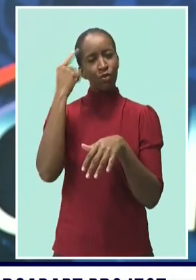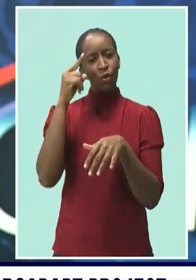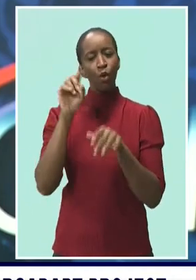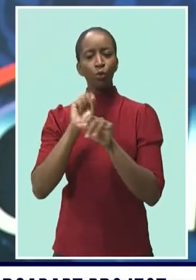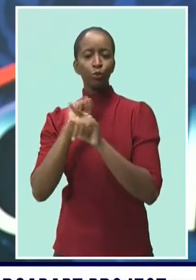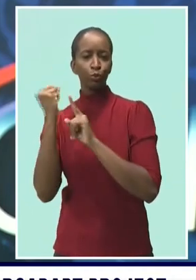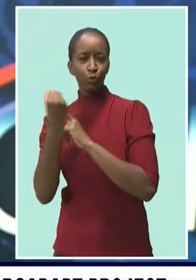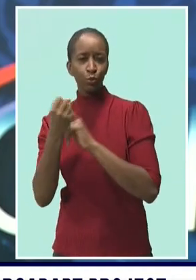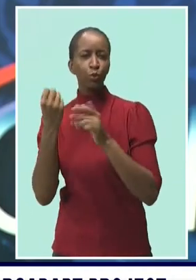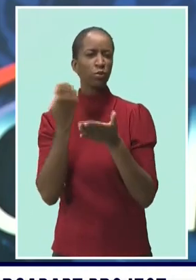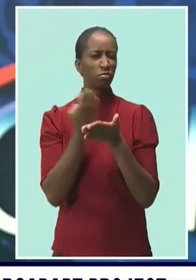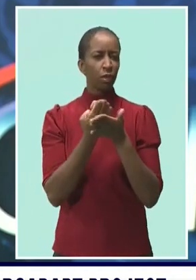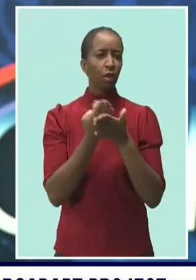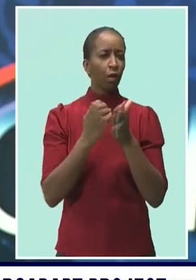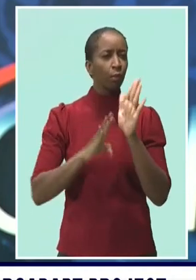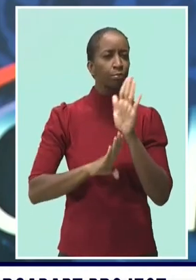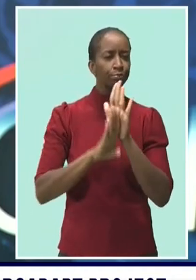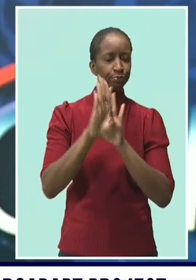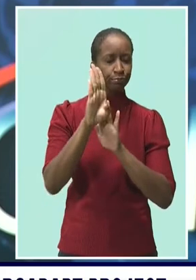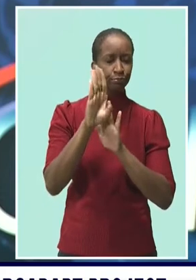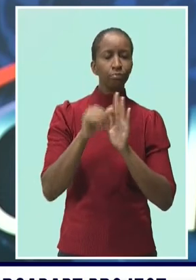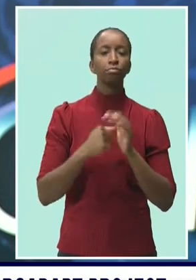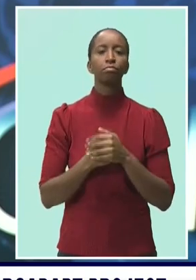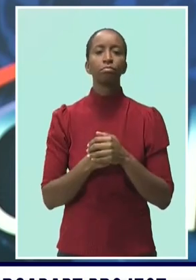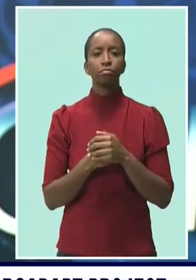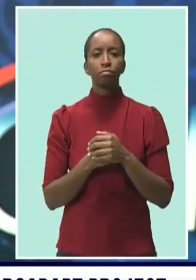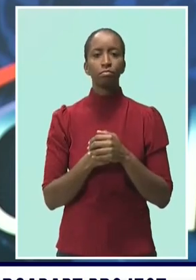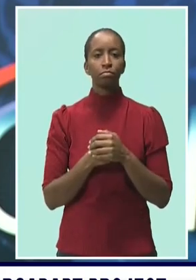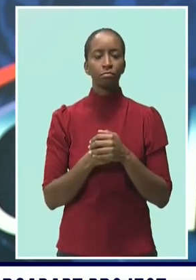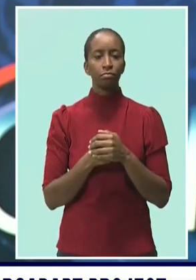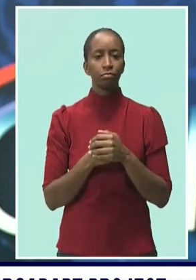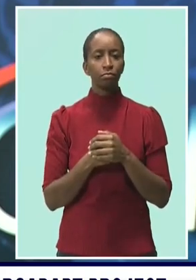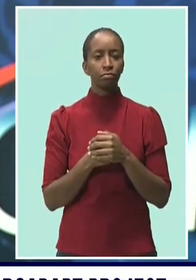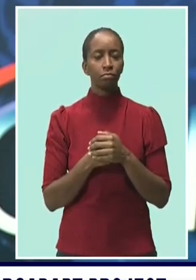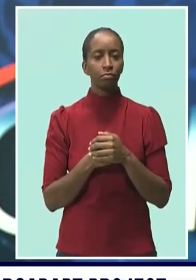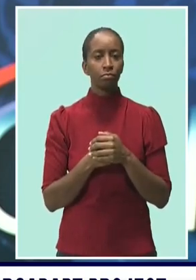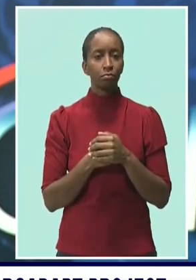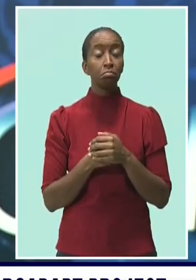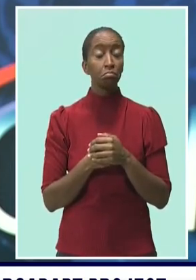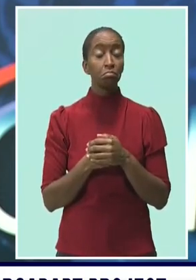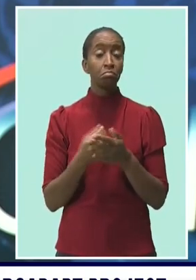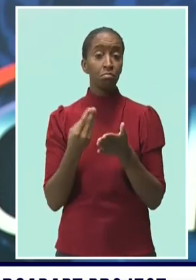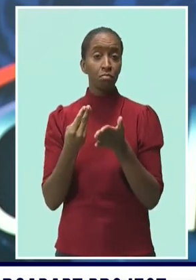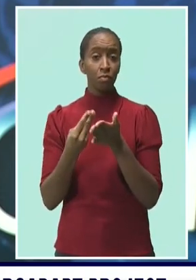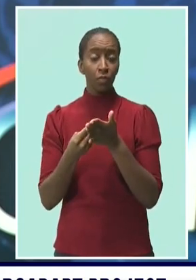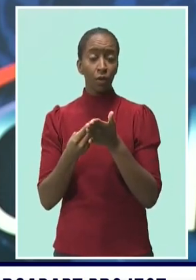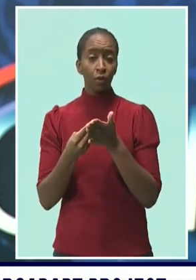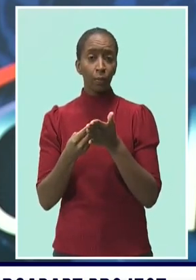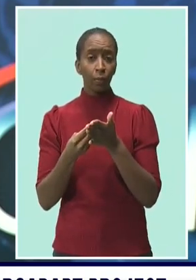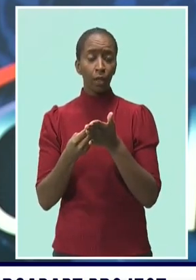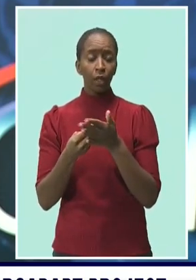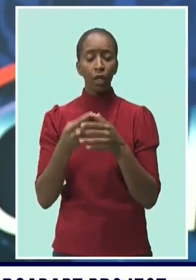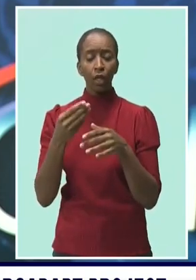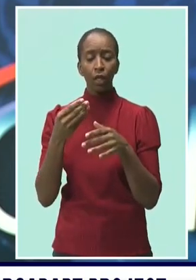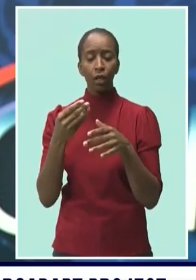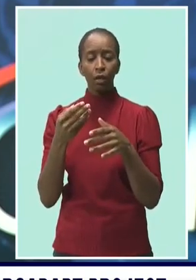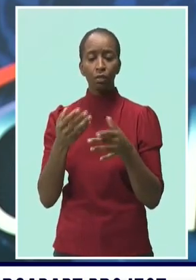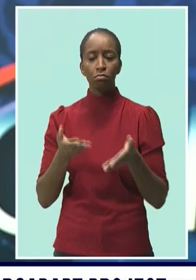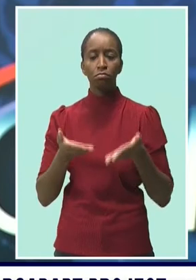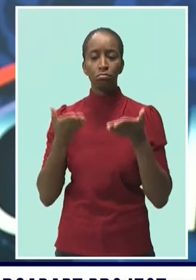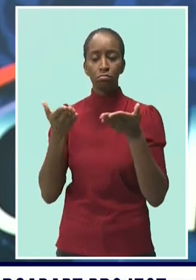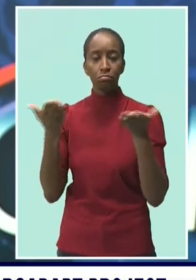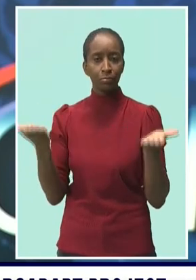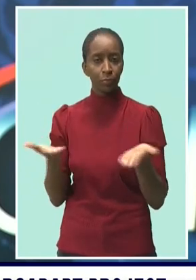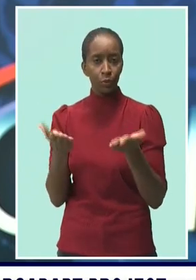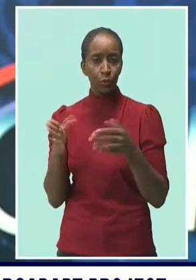over US$980,000 in grant funding was provided to undertake the project here in Barbados, St. Lucia, Grenada,